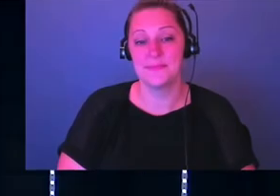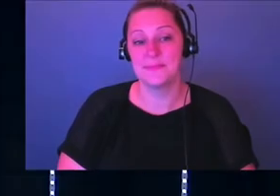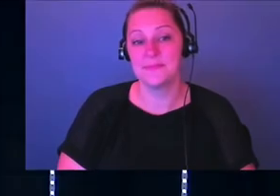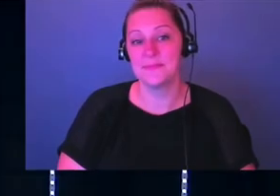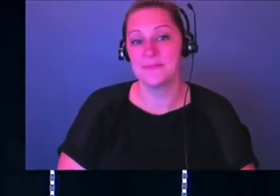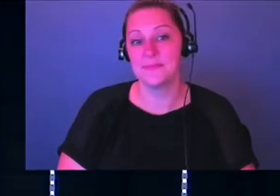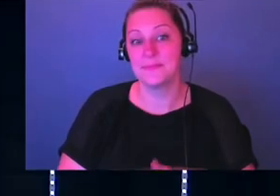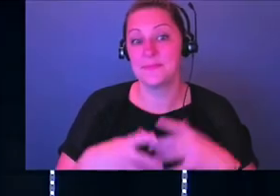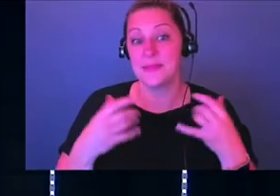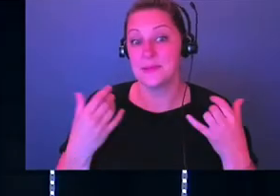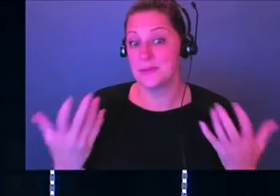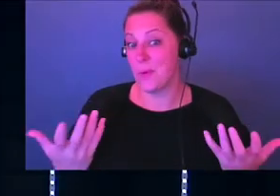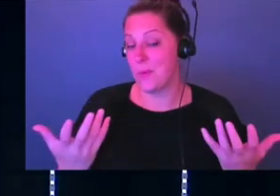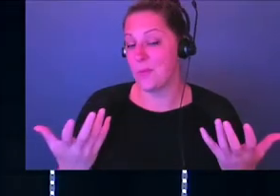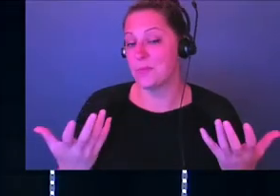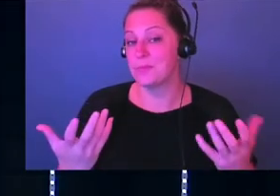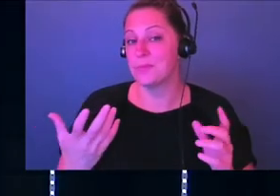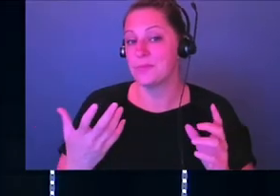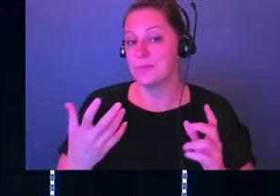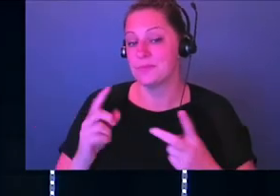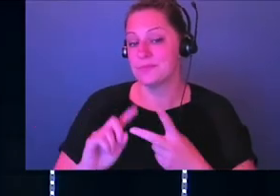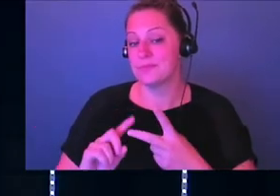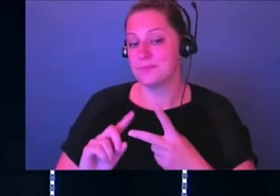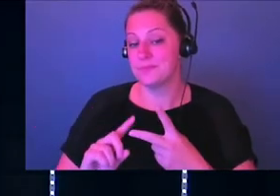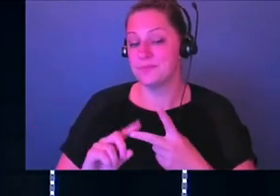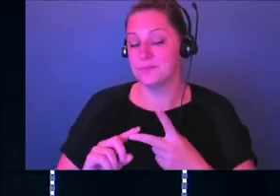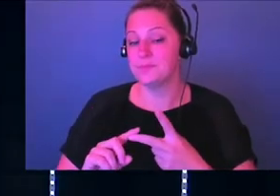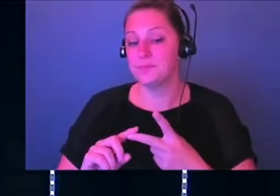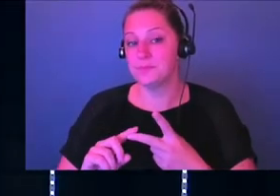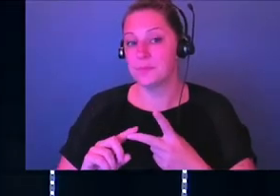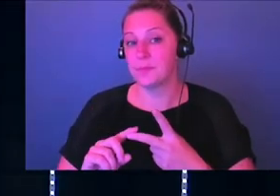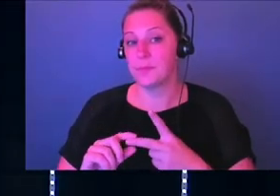So, um, in regards to that second one, I think, uh,